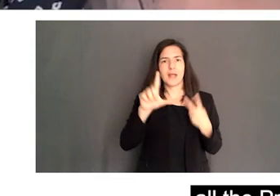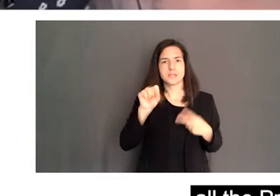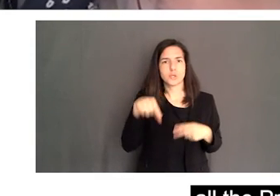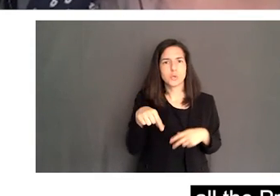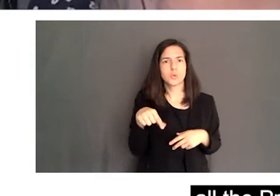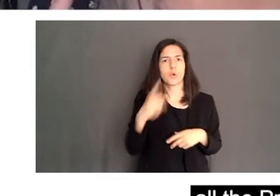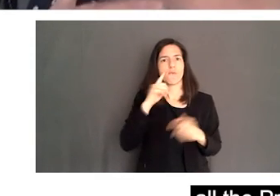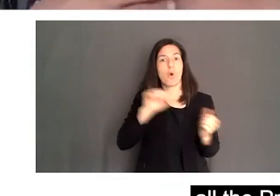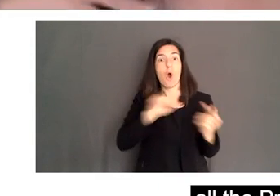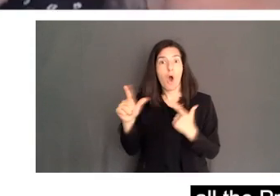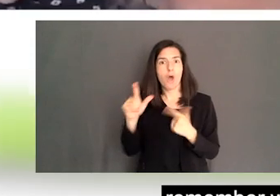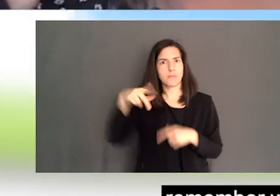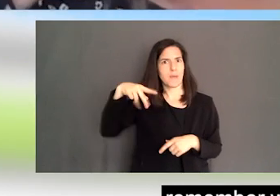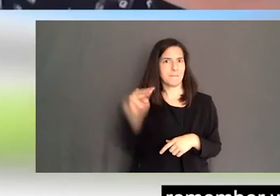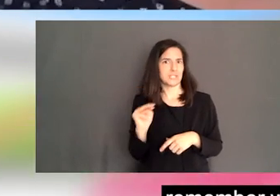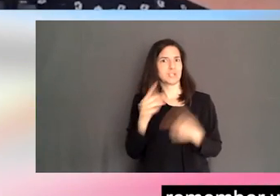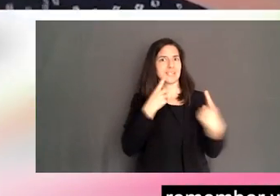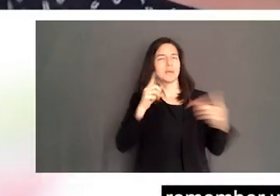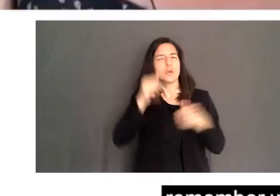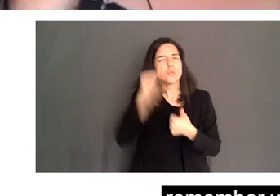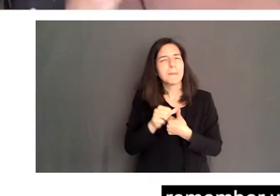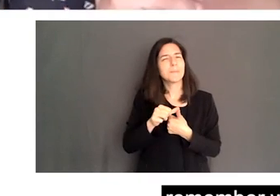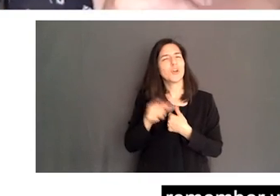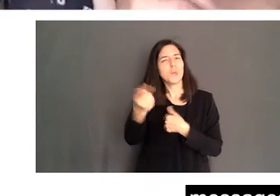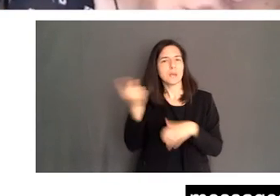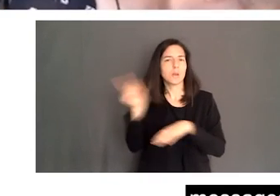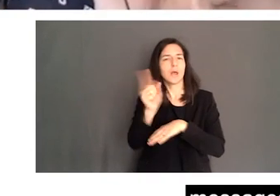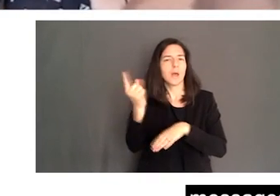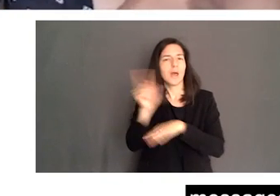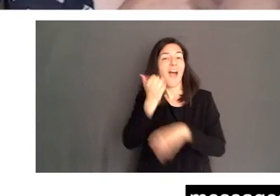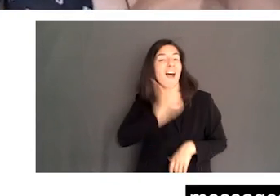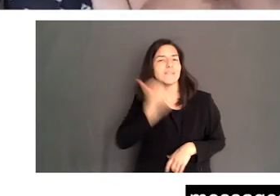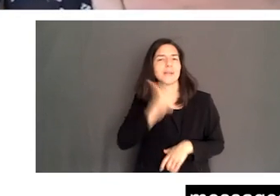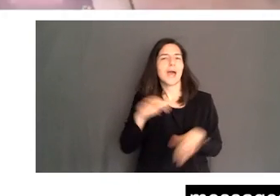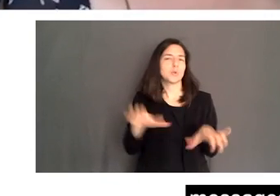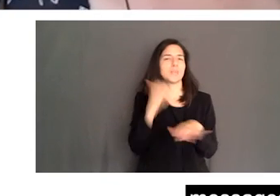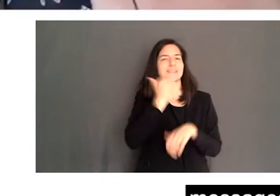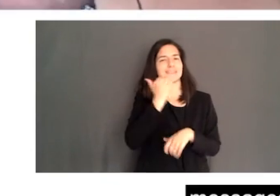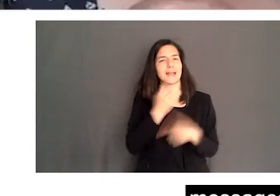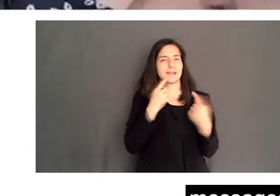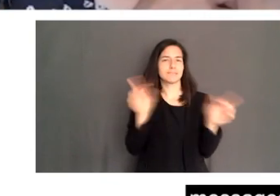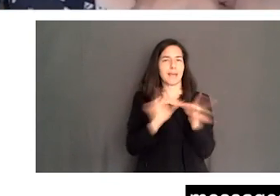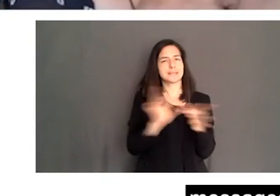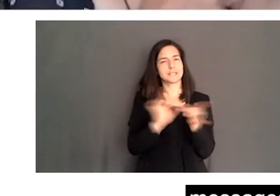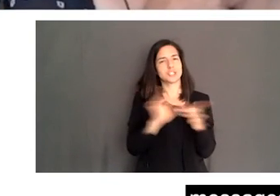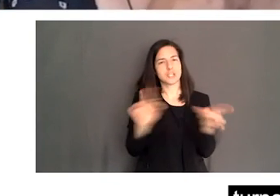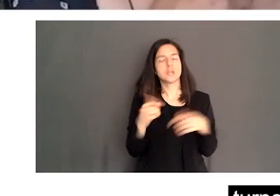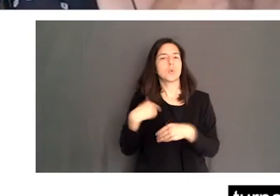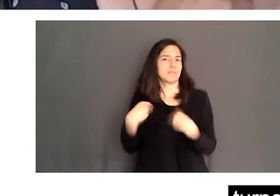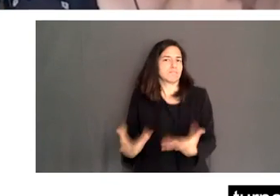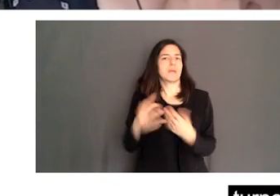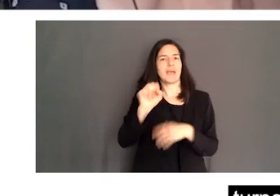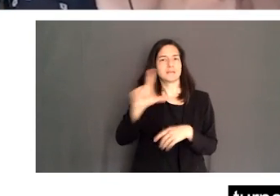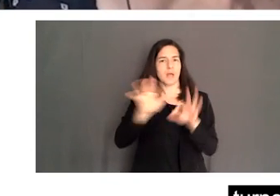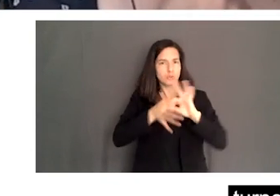announcements and, and daily. Remember when he kept coming out and doing the daily messages, we always had ASL and LSQ. That then turned